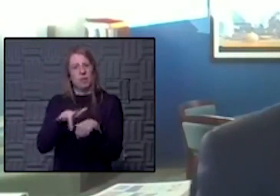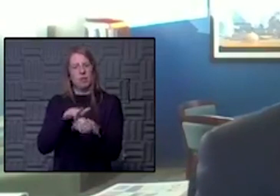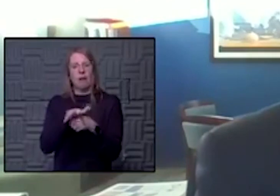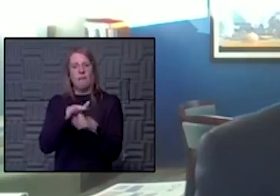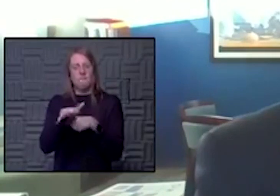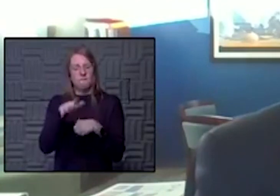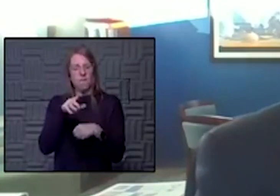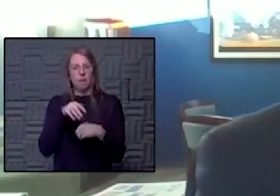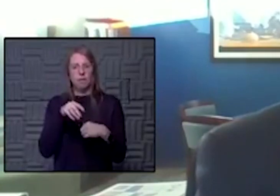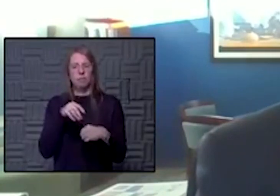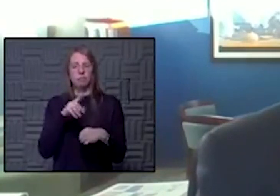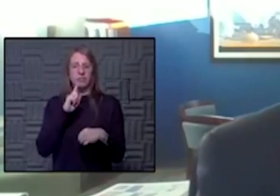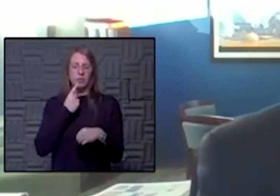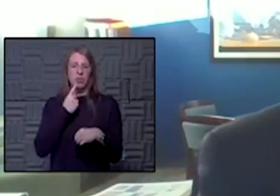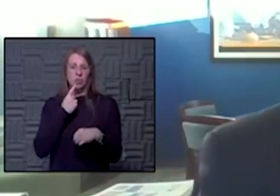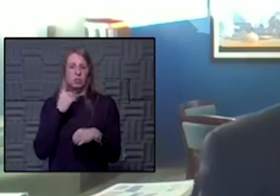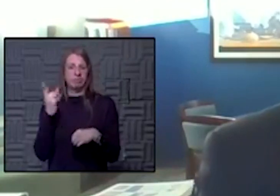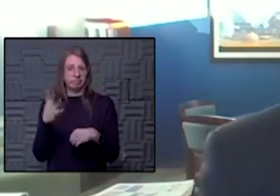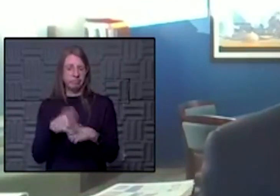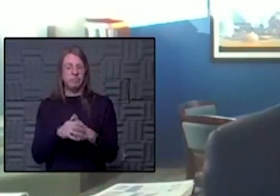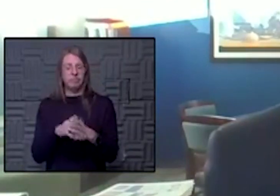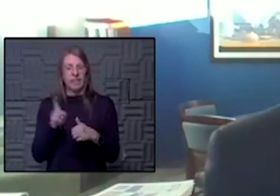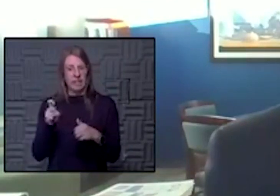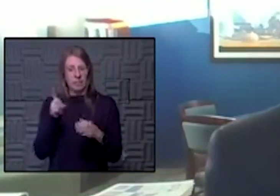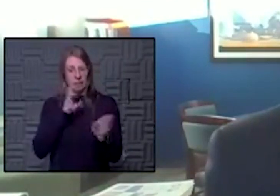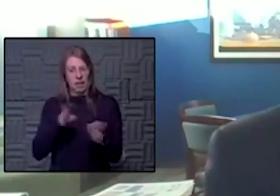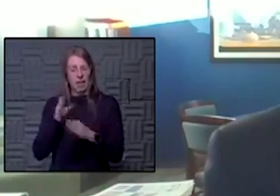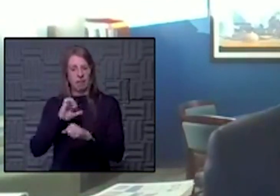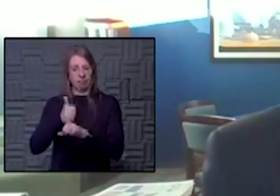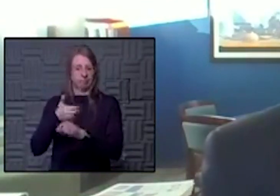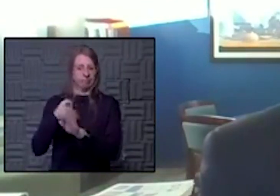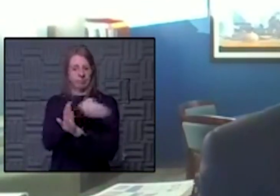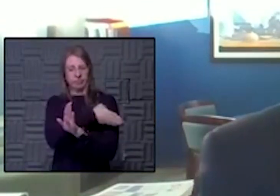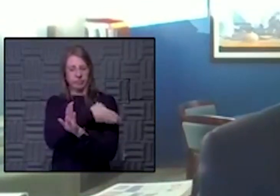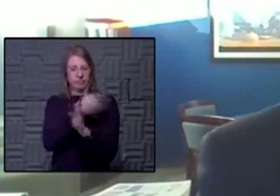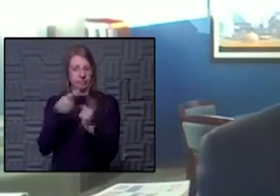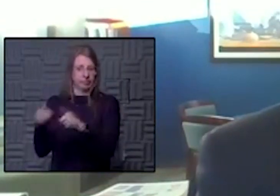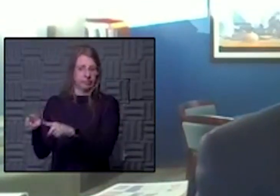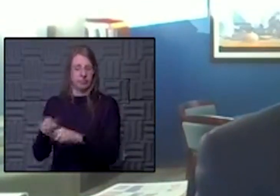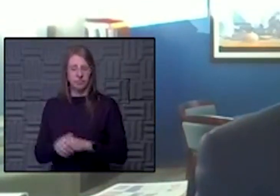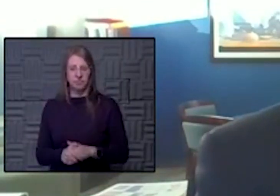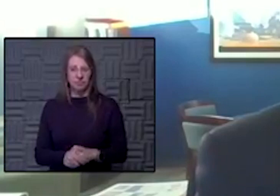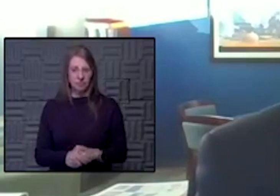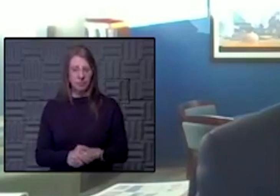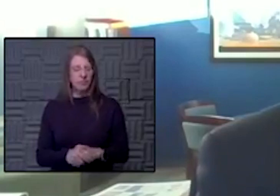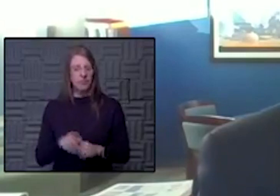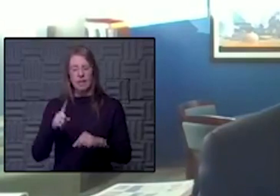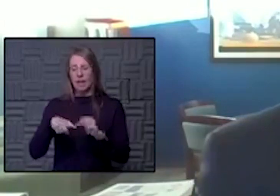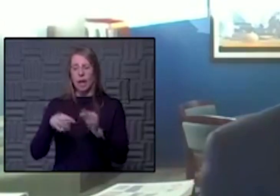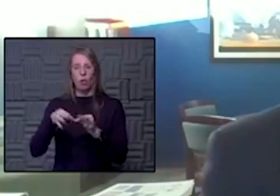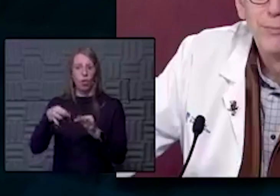getting to be critical and we need to have plans and ready to move on that. We can't wait too long.